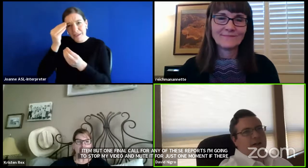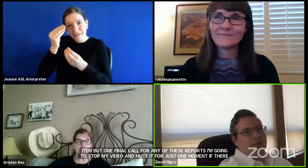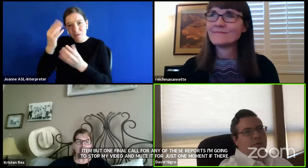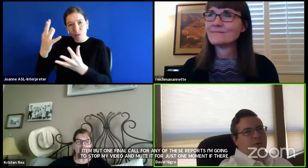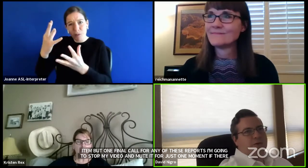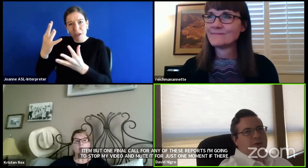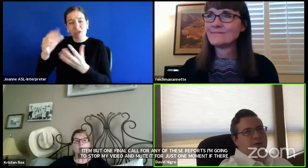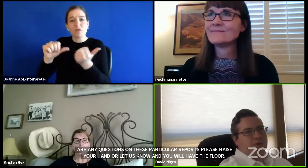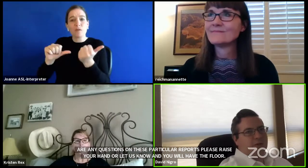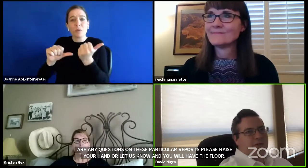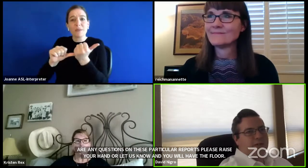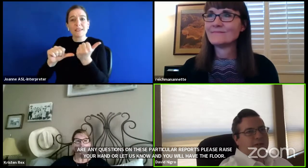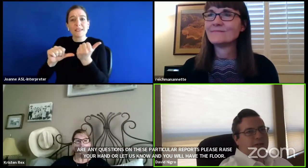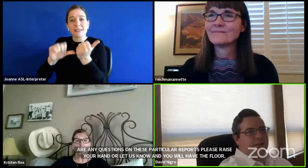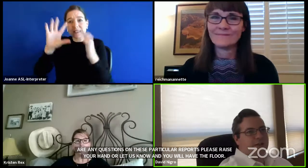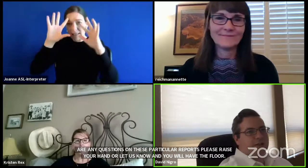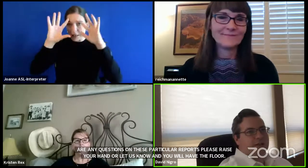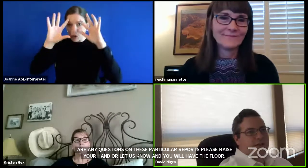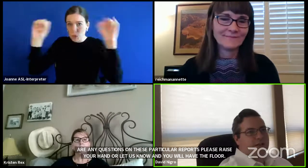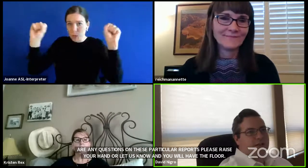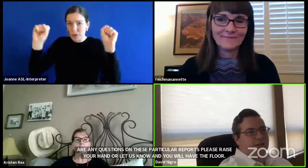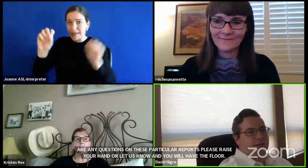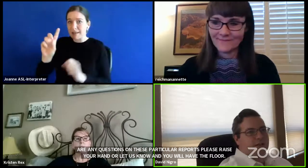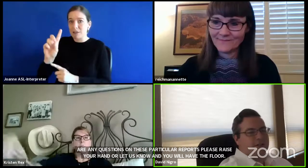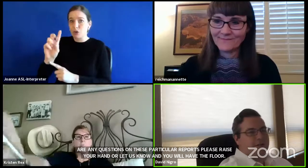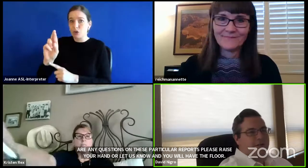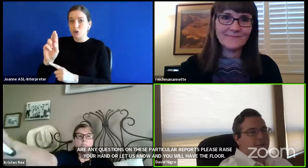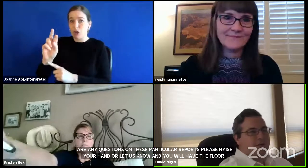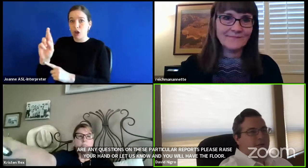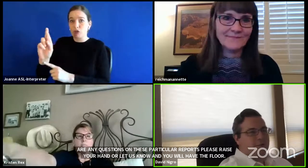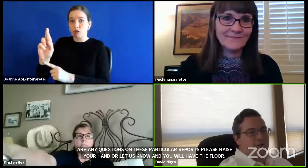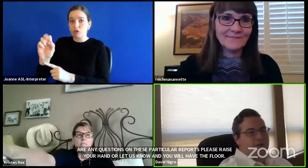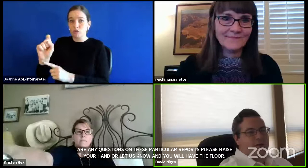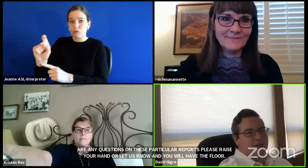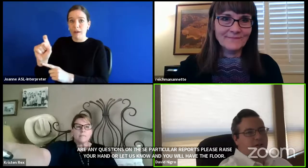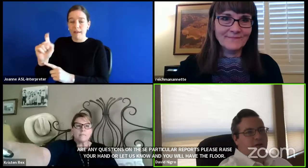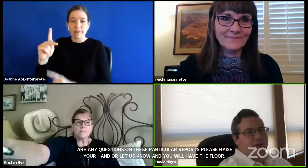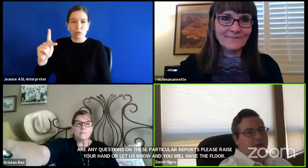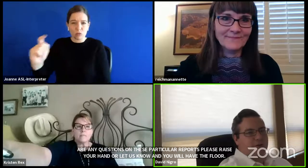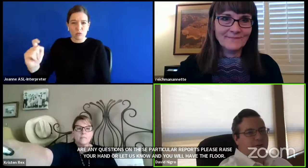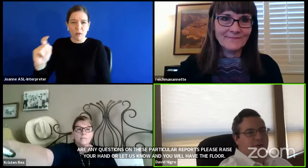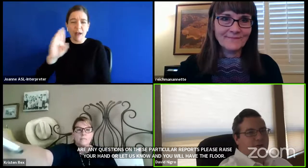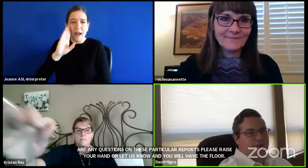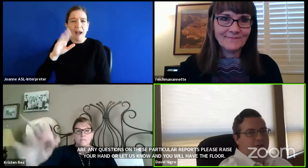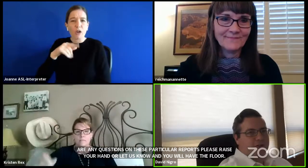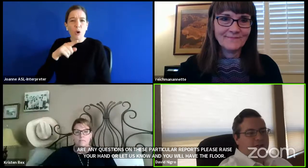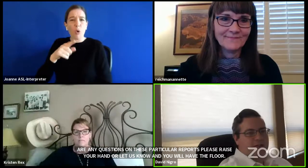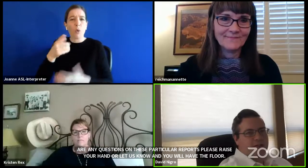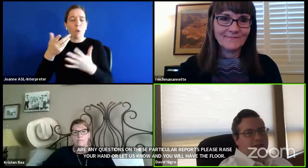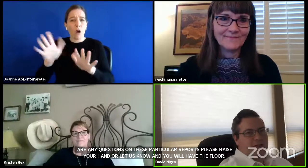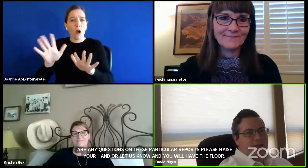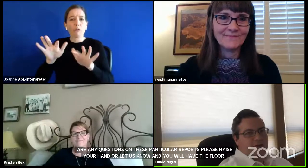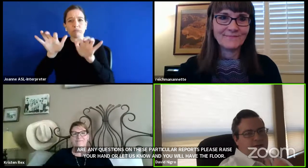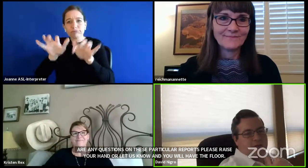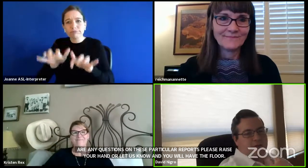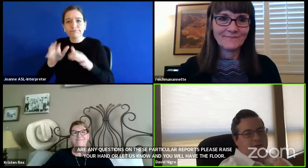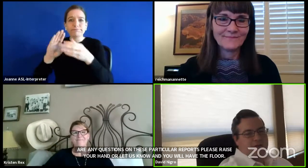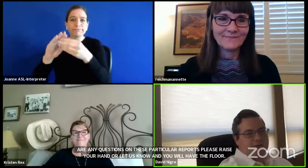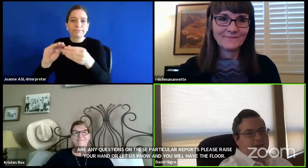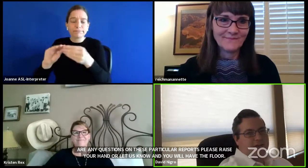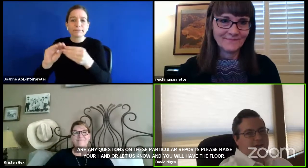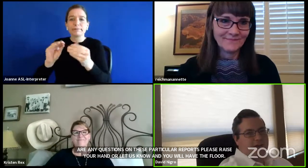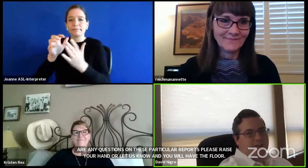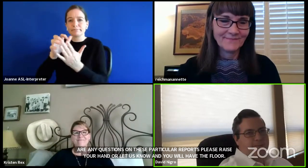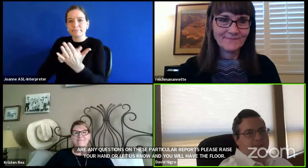for Assistant Superintendent Dr. Rex. Dr. I know you have prepared remarks. I know there's already been a question asked or several